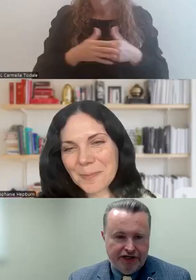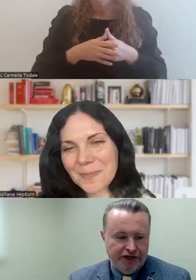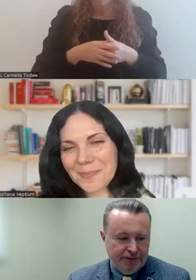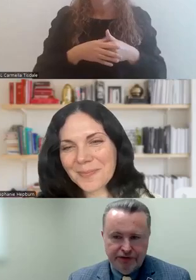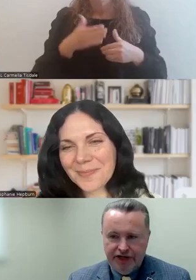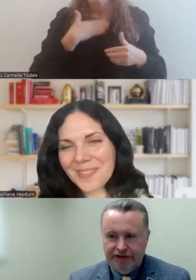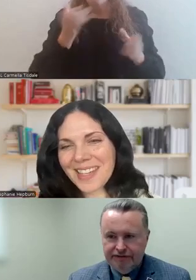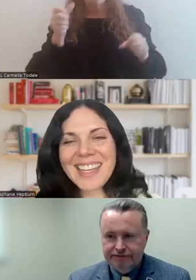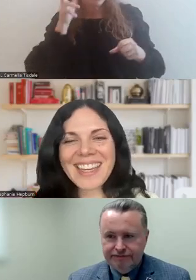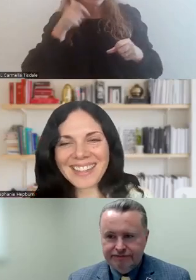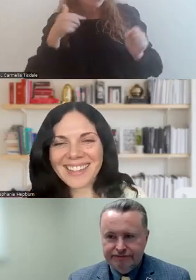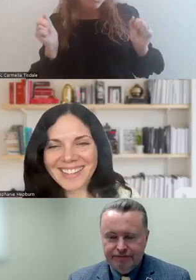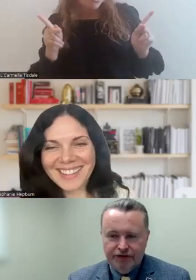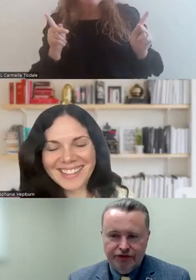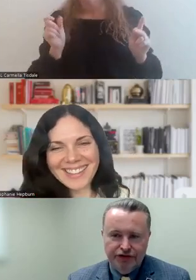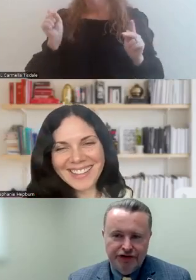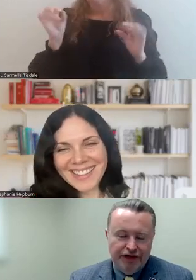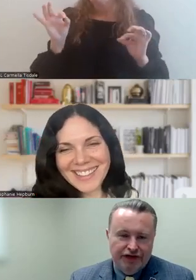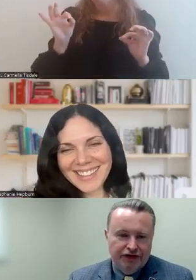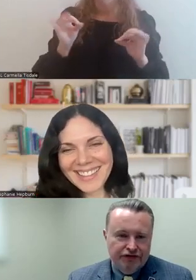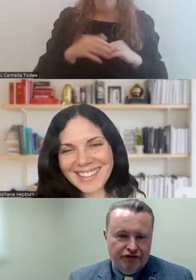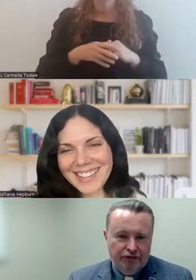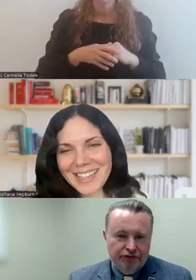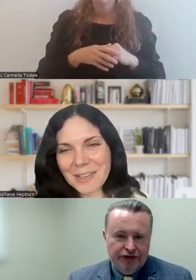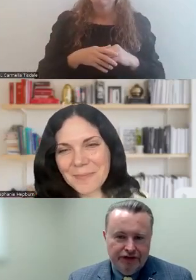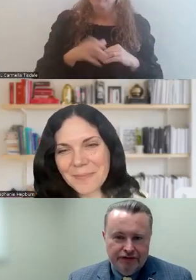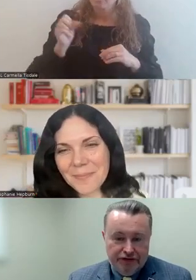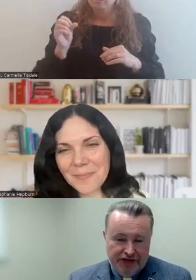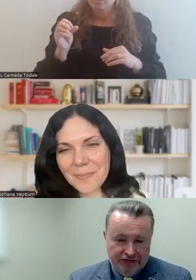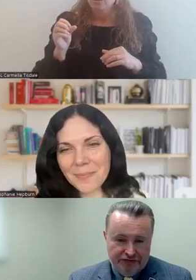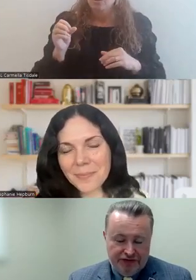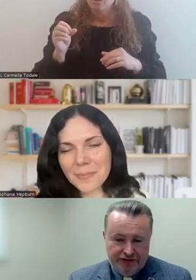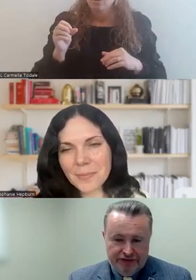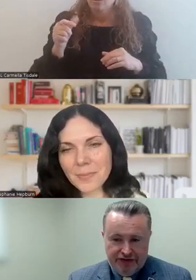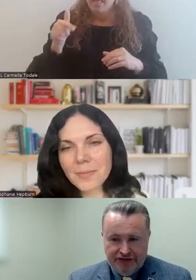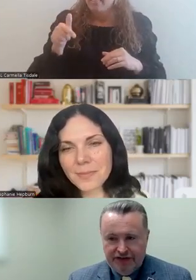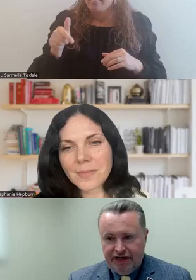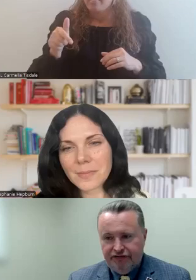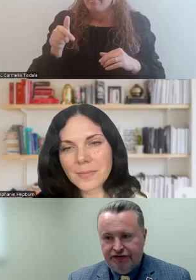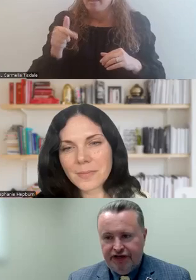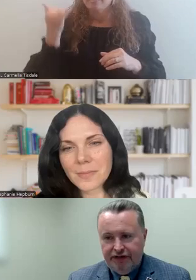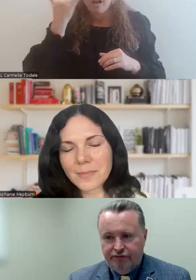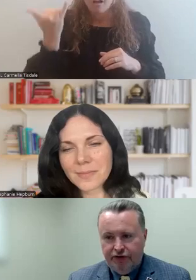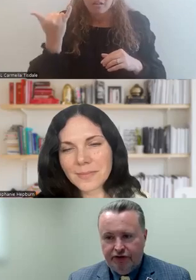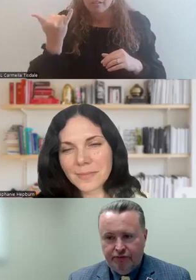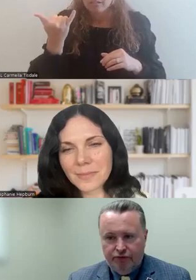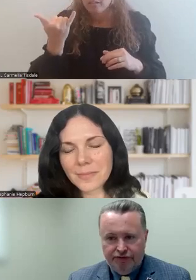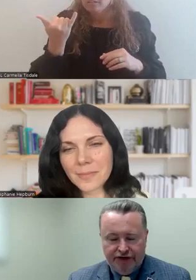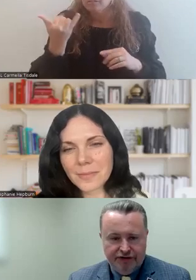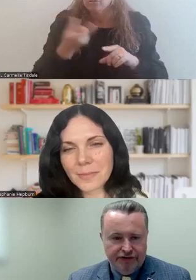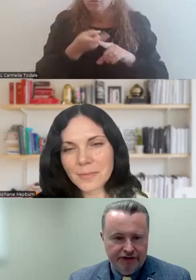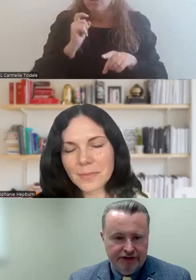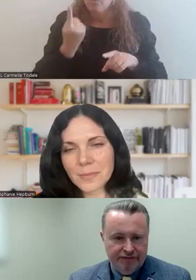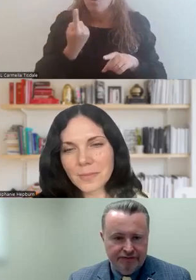happy to. Can you hear me okay? Yeah. Good. So, this actually, this idea actually came from